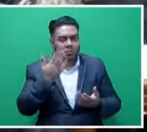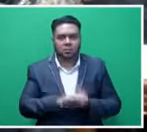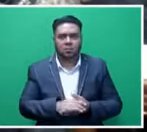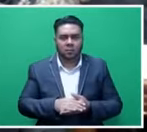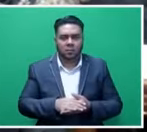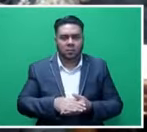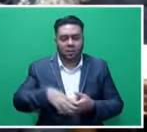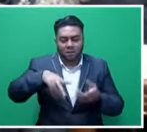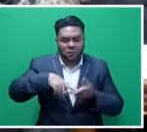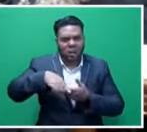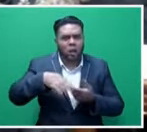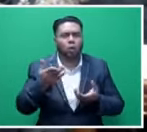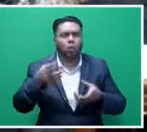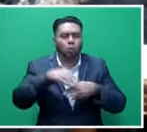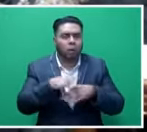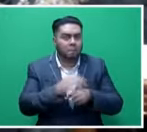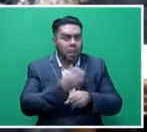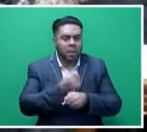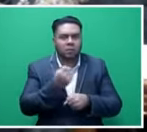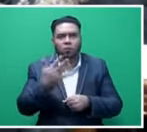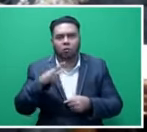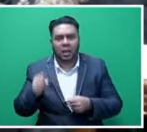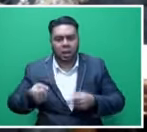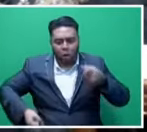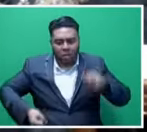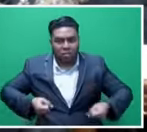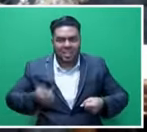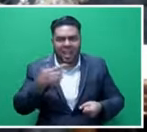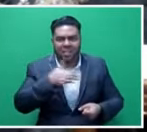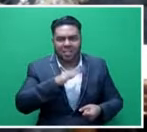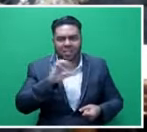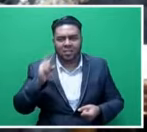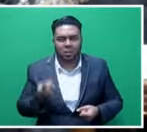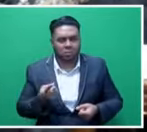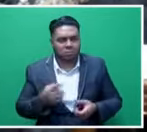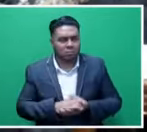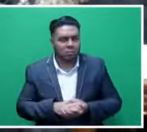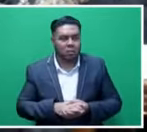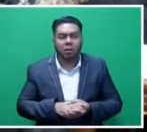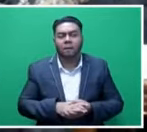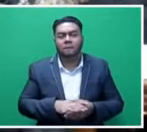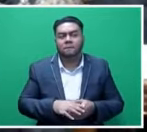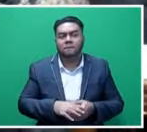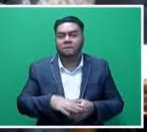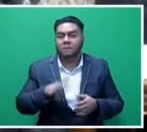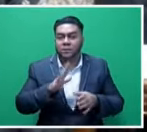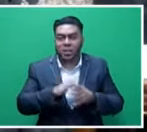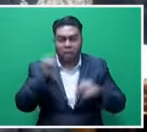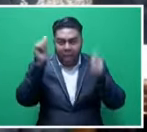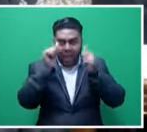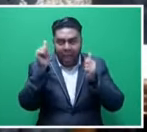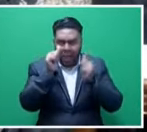unit, $46,579. Crutches, $9,905. Fiji Albinism Awareness programme,